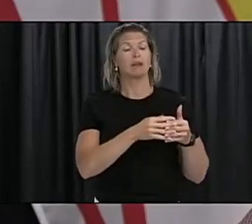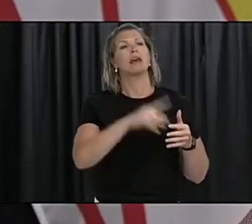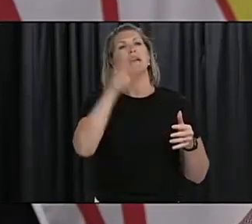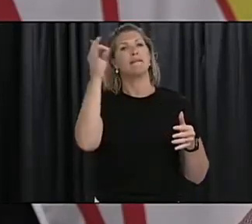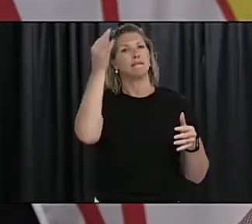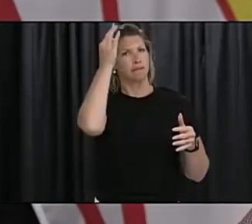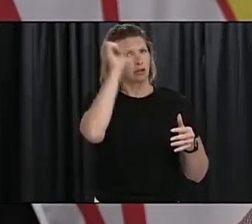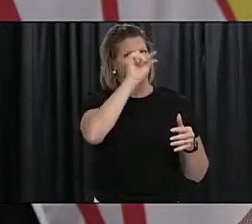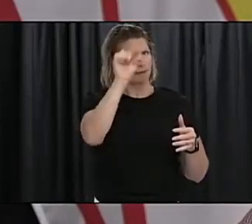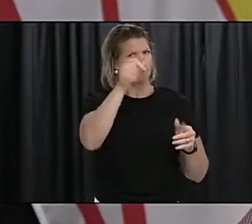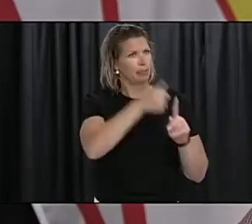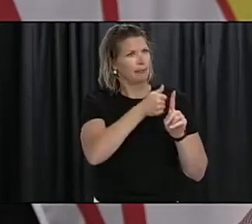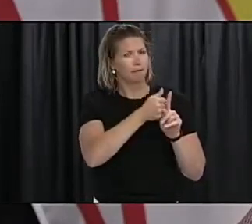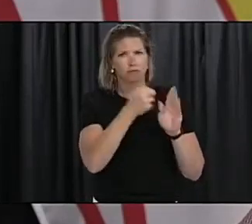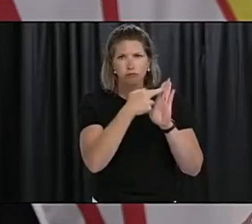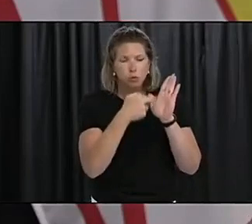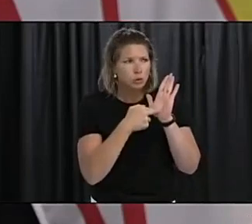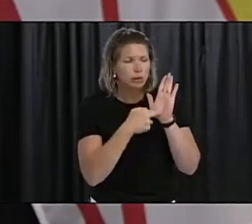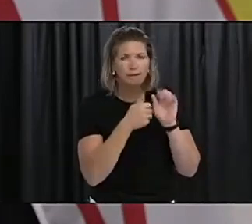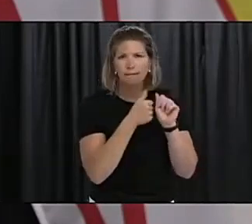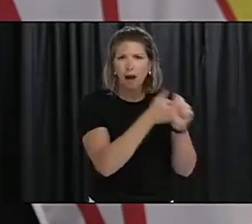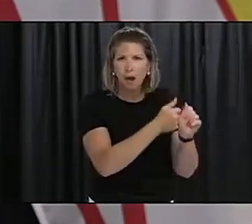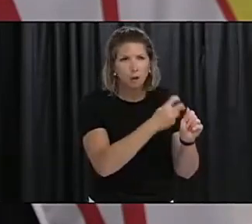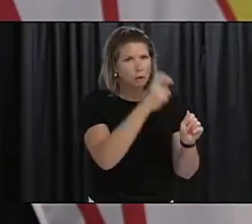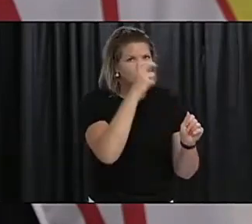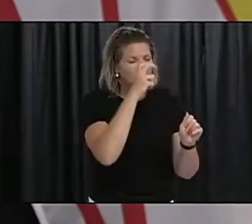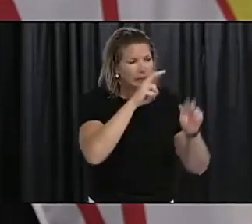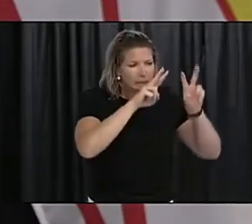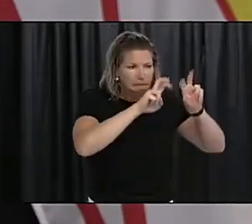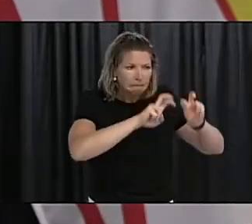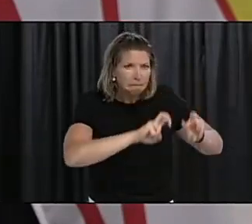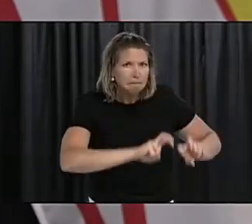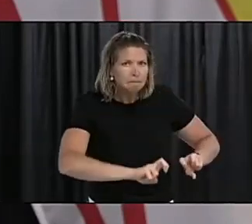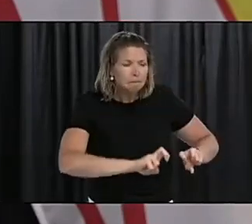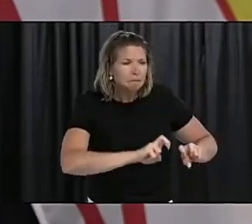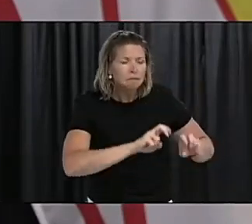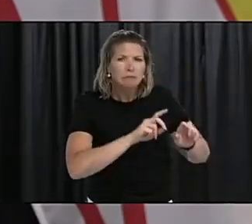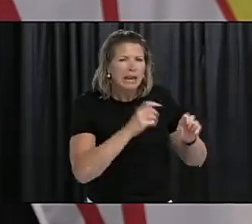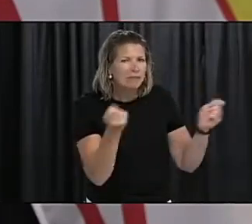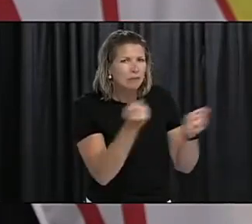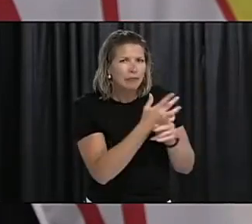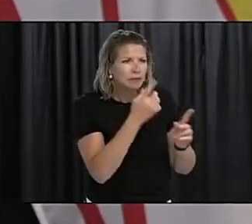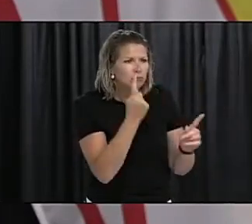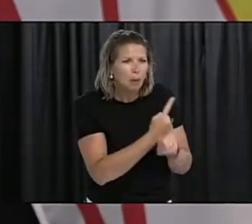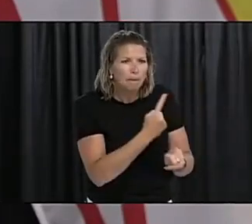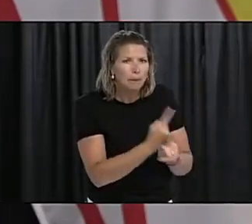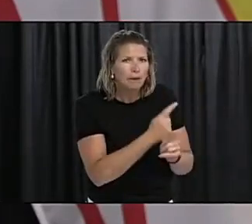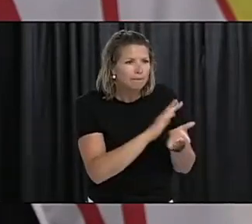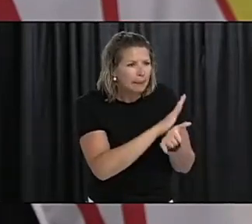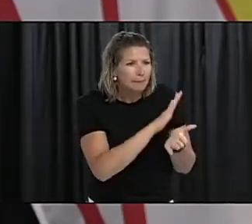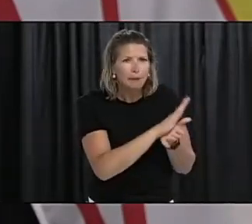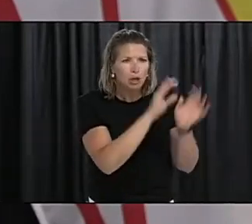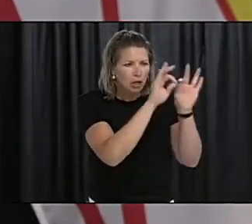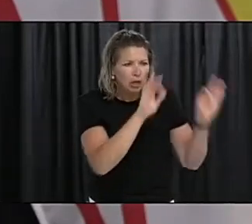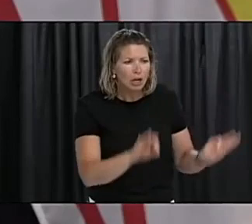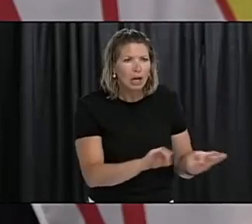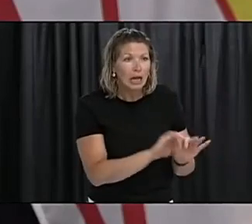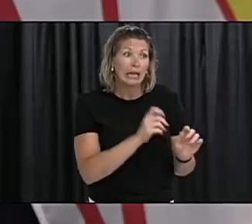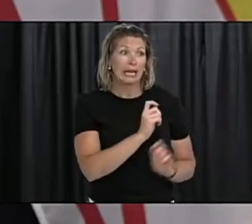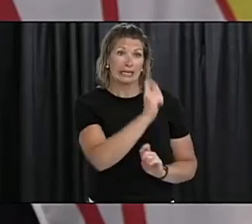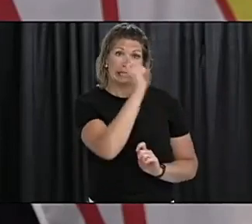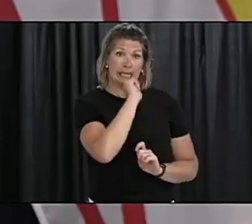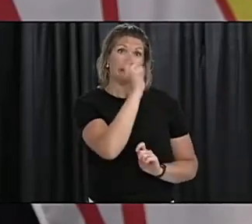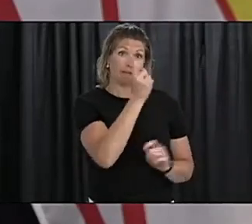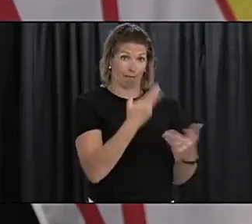and these essential workers are then tested again before entering their workplace here in our province. These are